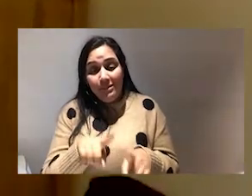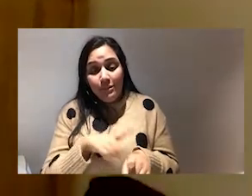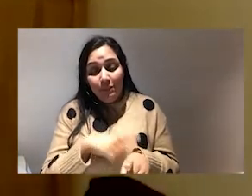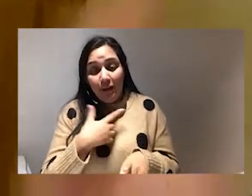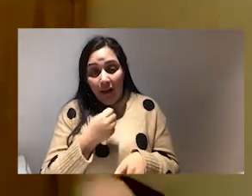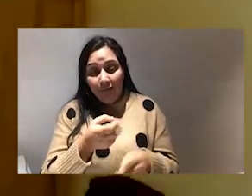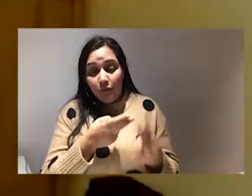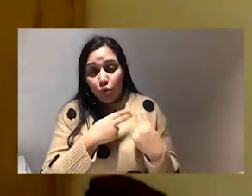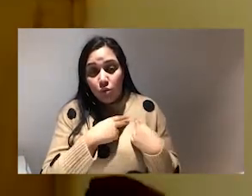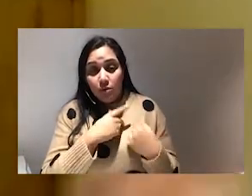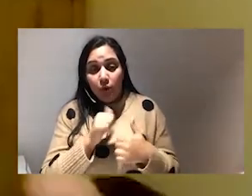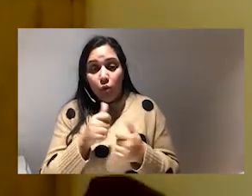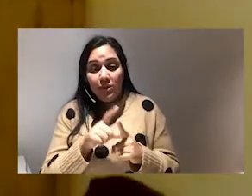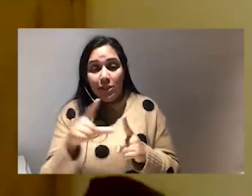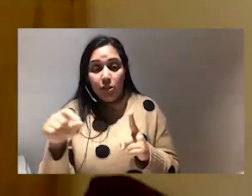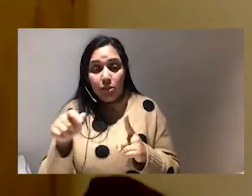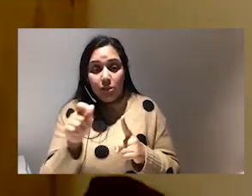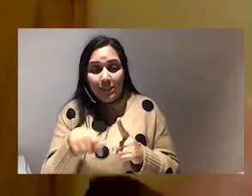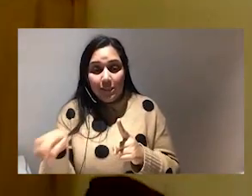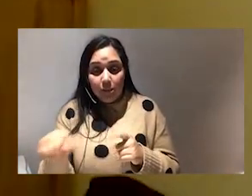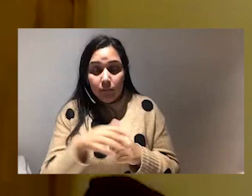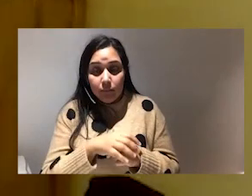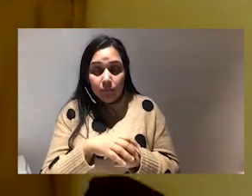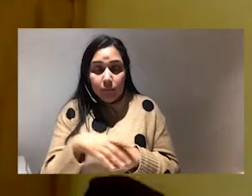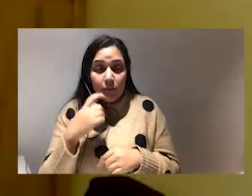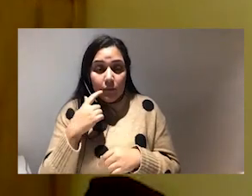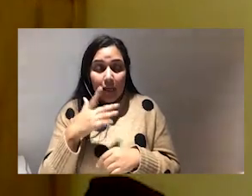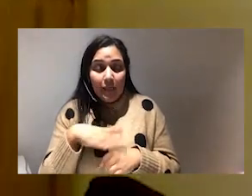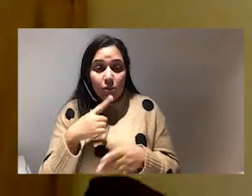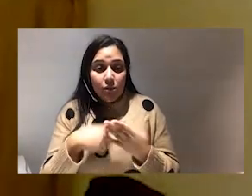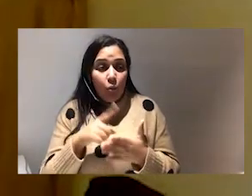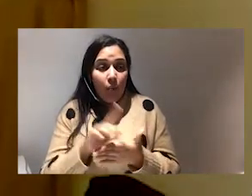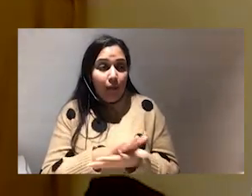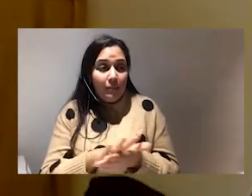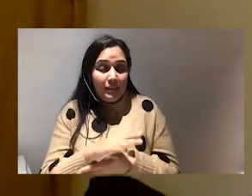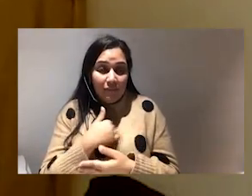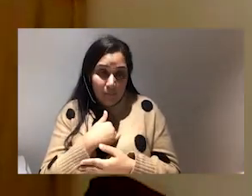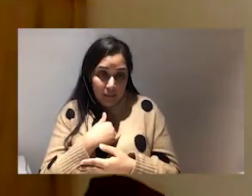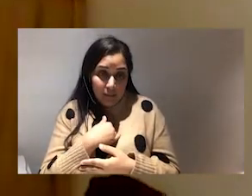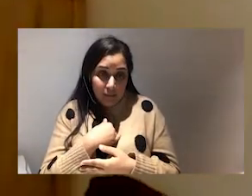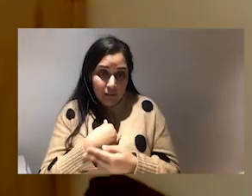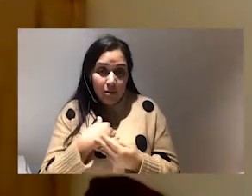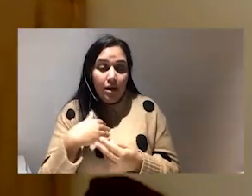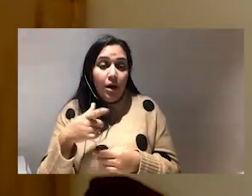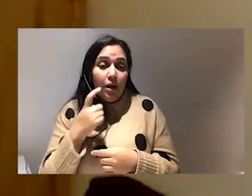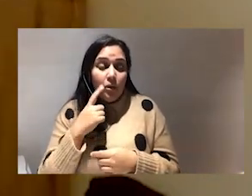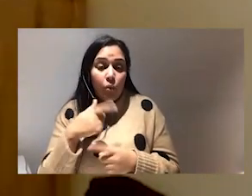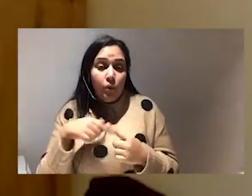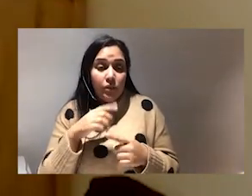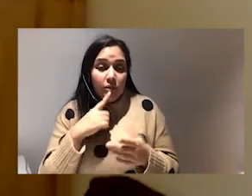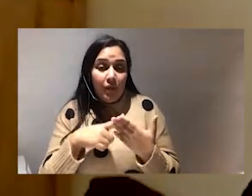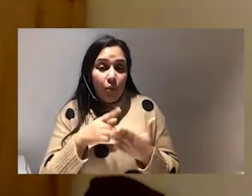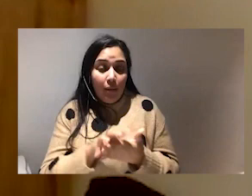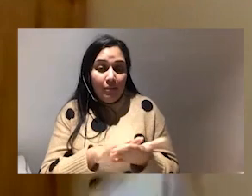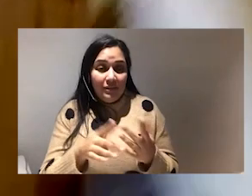to be a good digital digital citizen and i think i need to decide what that means for me and i think we all need to decide what that means for